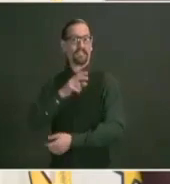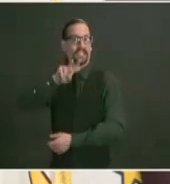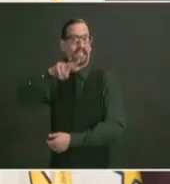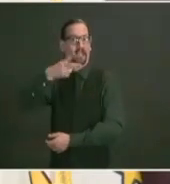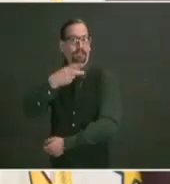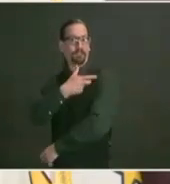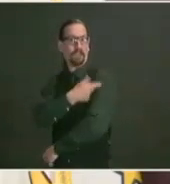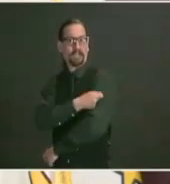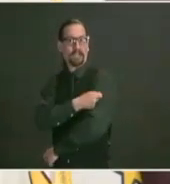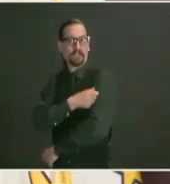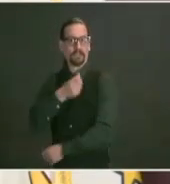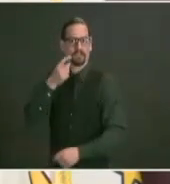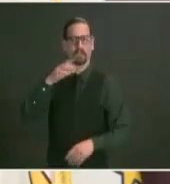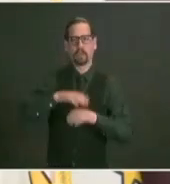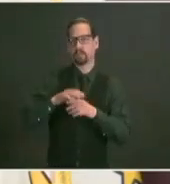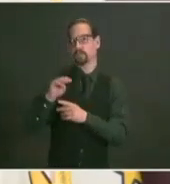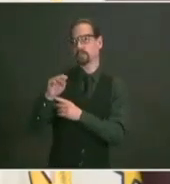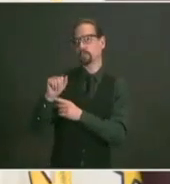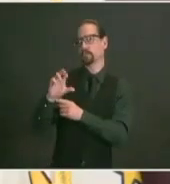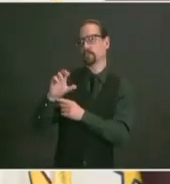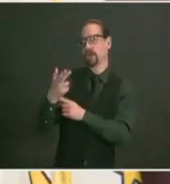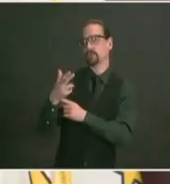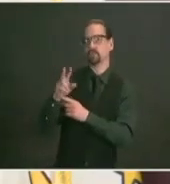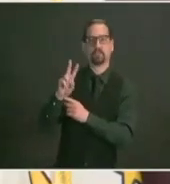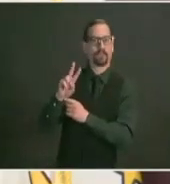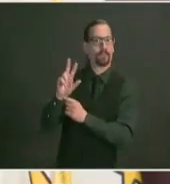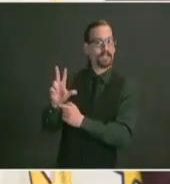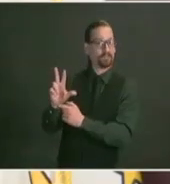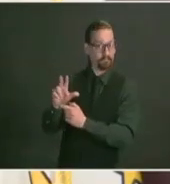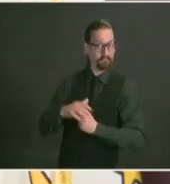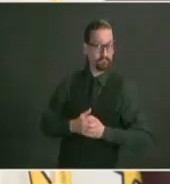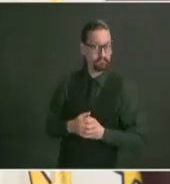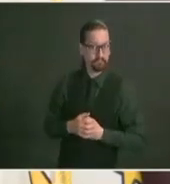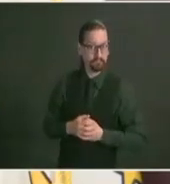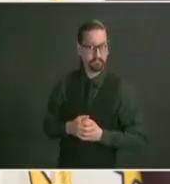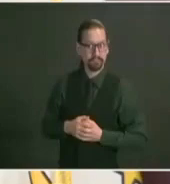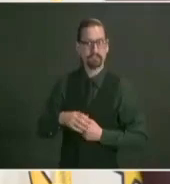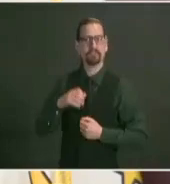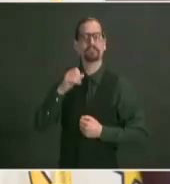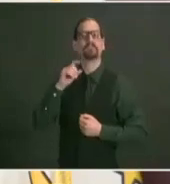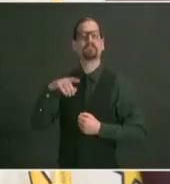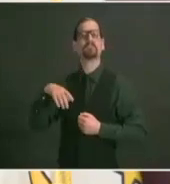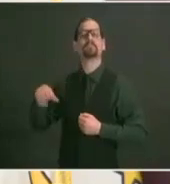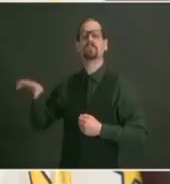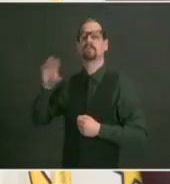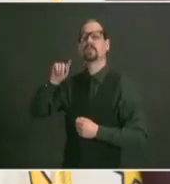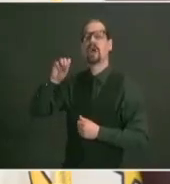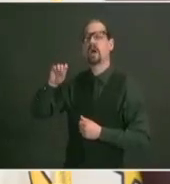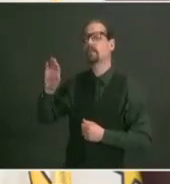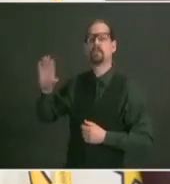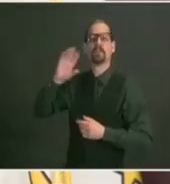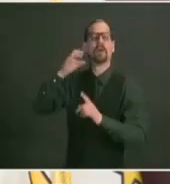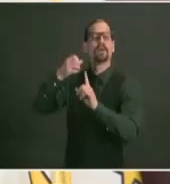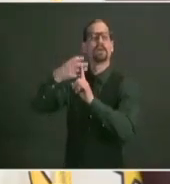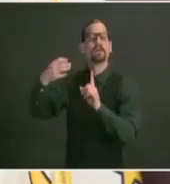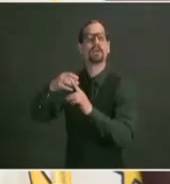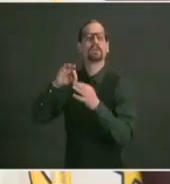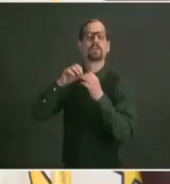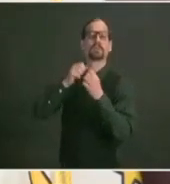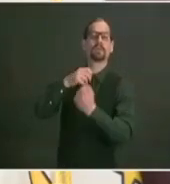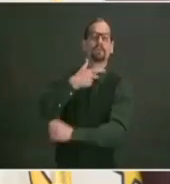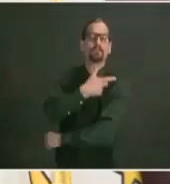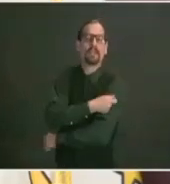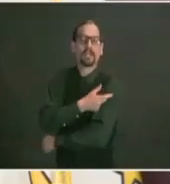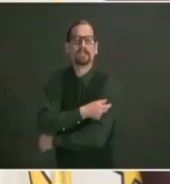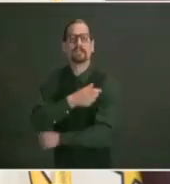23rd tom will walk us through the process of what our vaccination supply numbers look like today dr alie dr